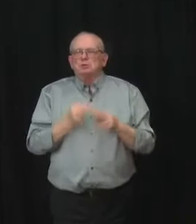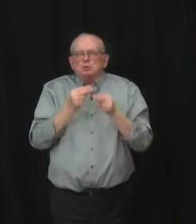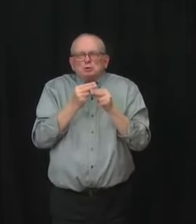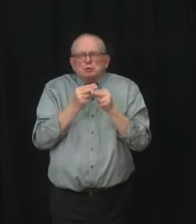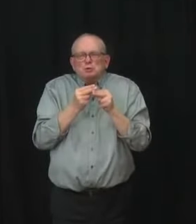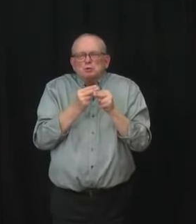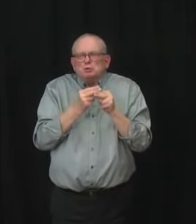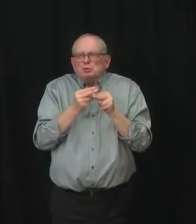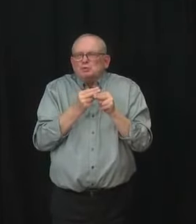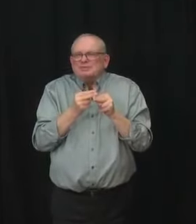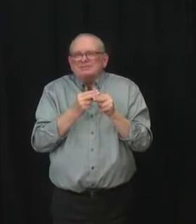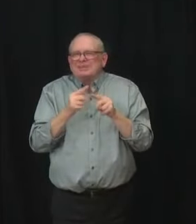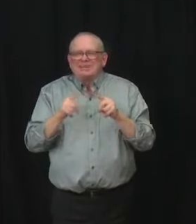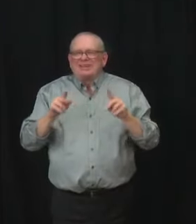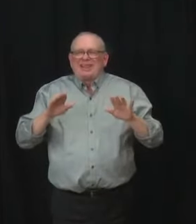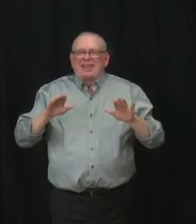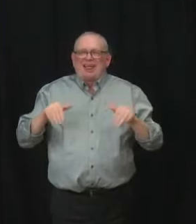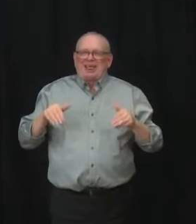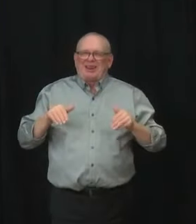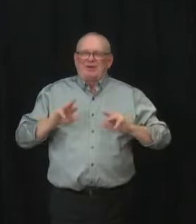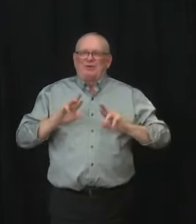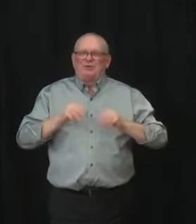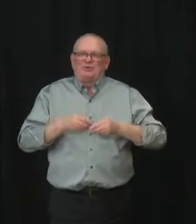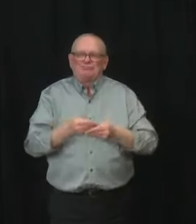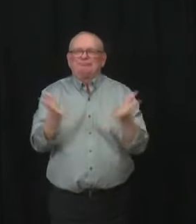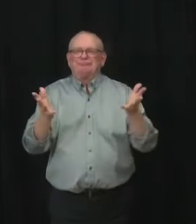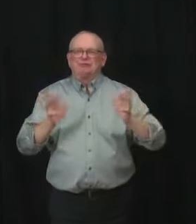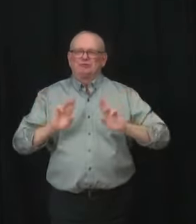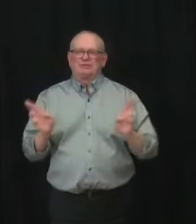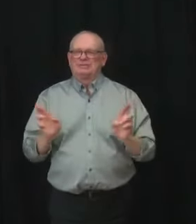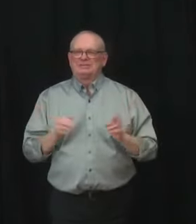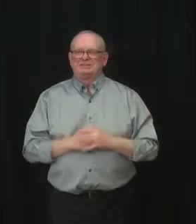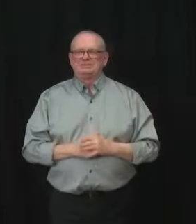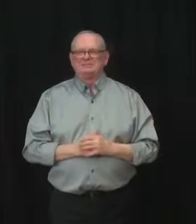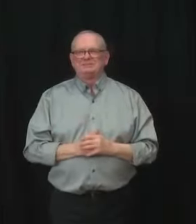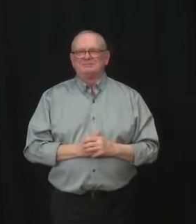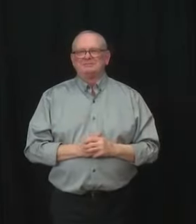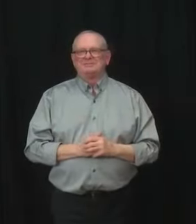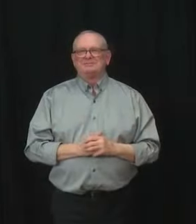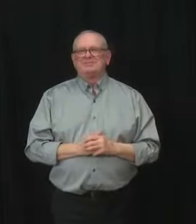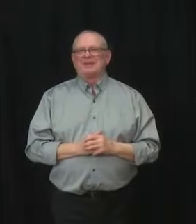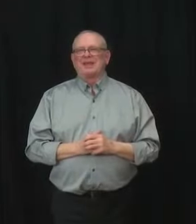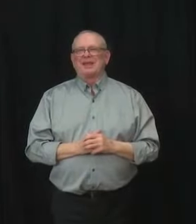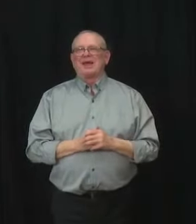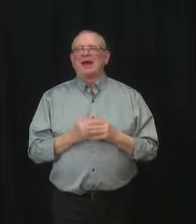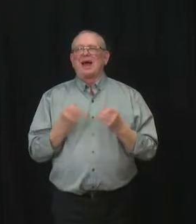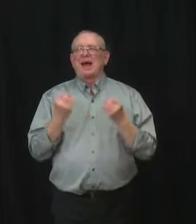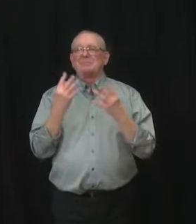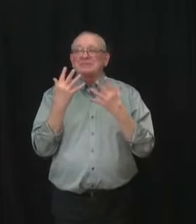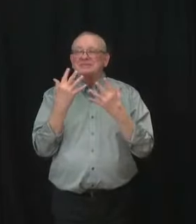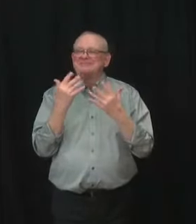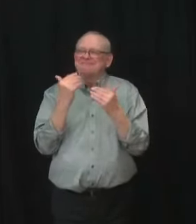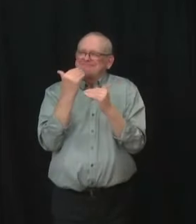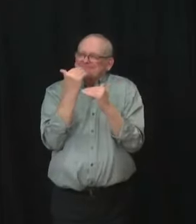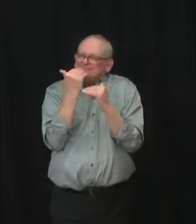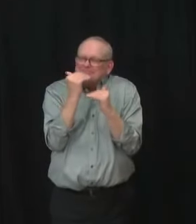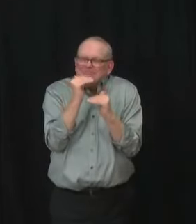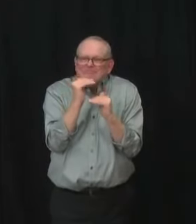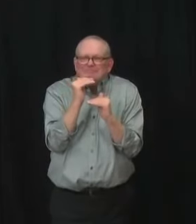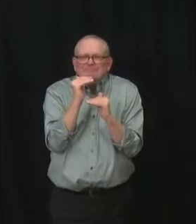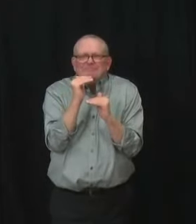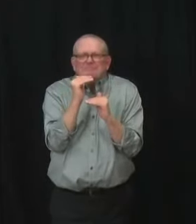longer answer is that because there is a limited supply and because it is a medication that causes some side effects,